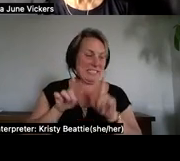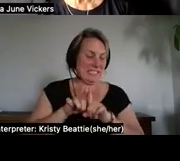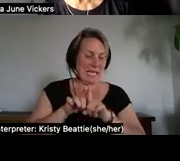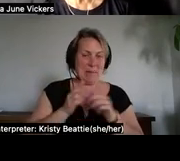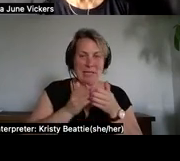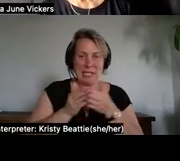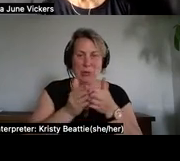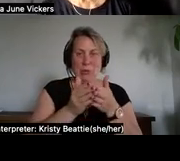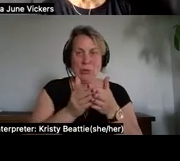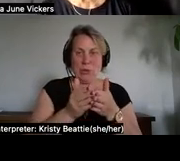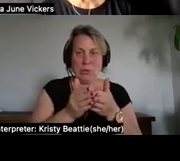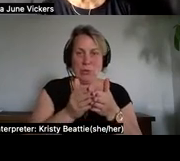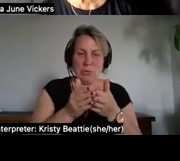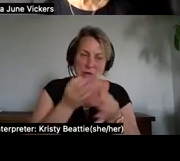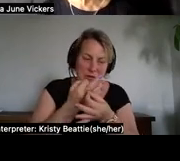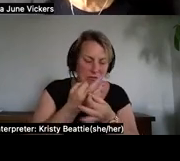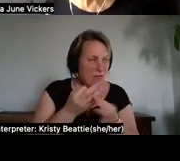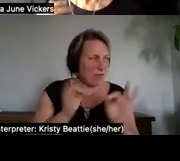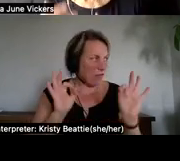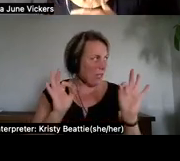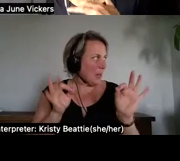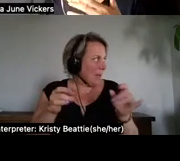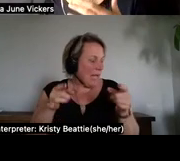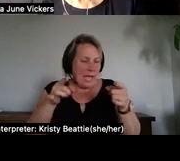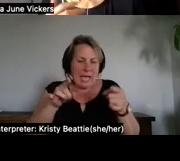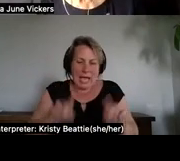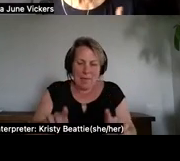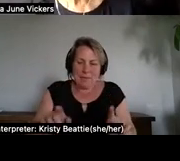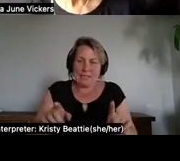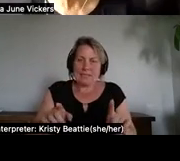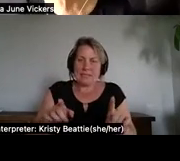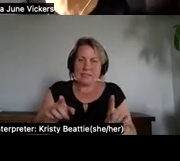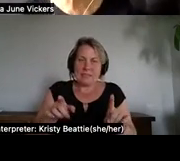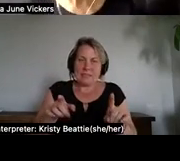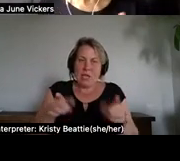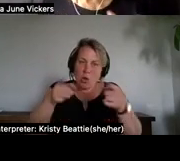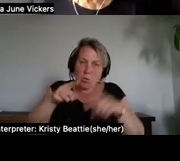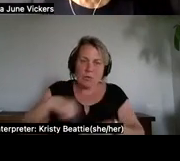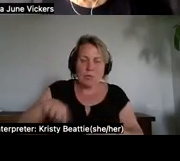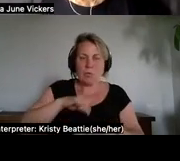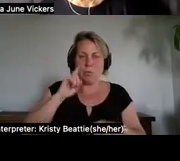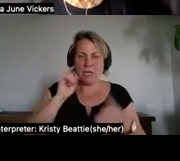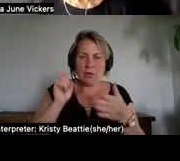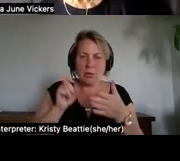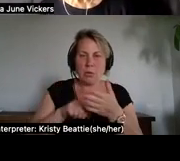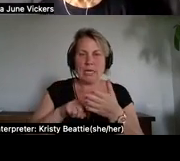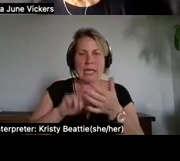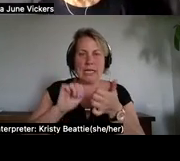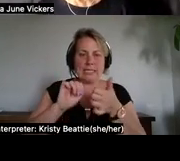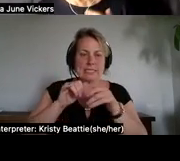symptoms and how all of this works works over and over again